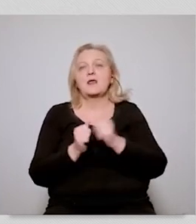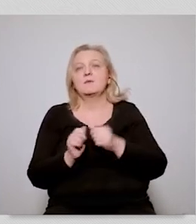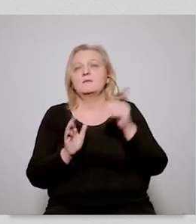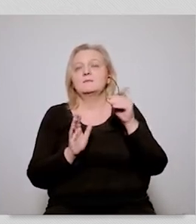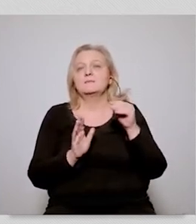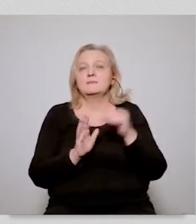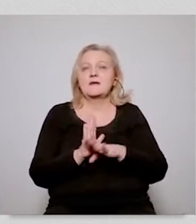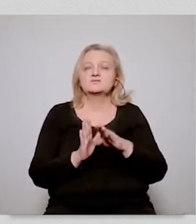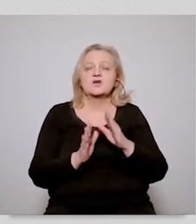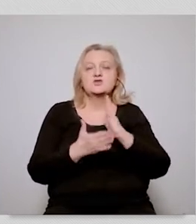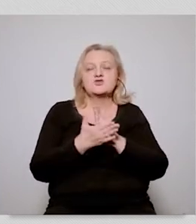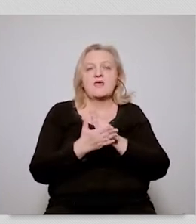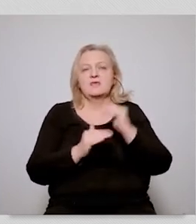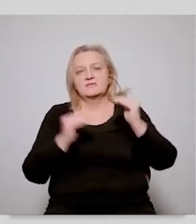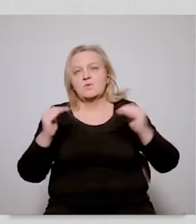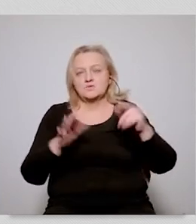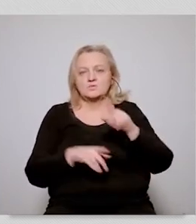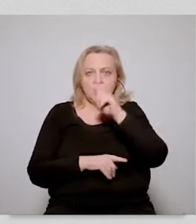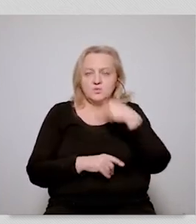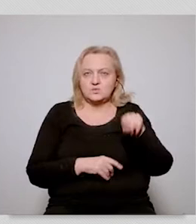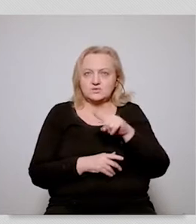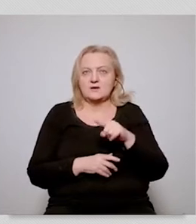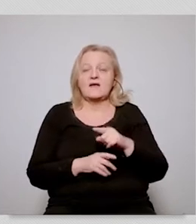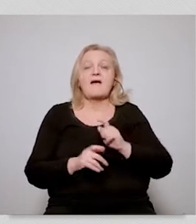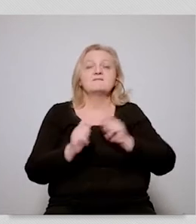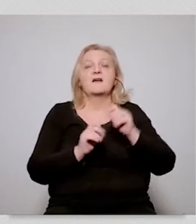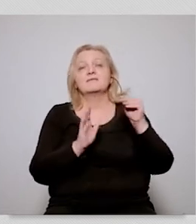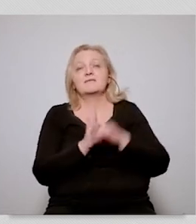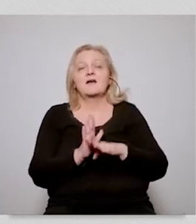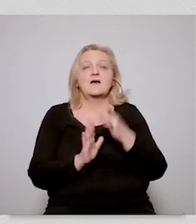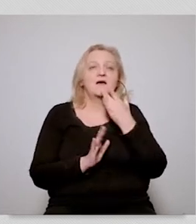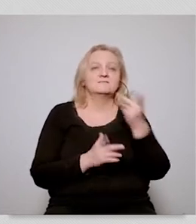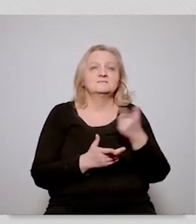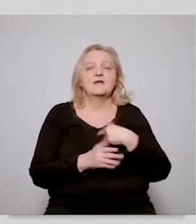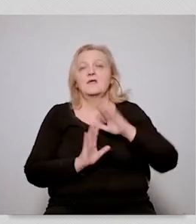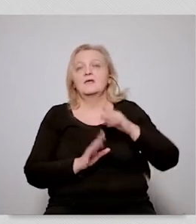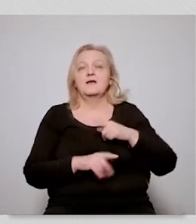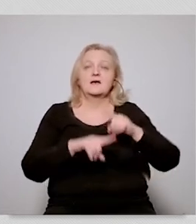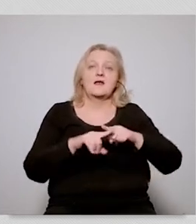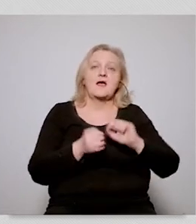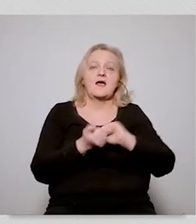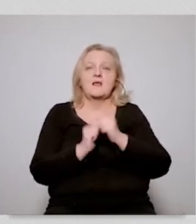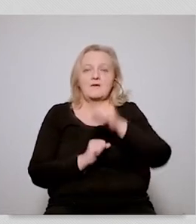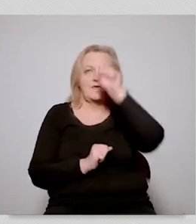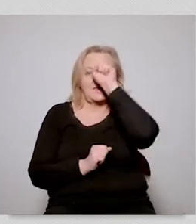on spitzbergen for example all the flights to florida or eating beef for example